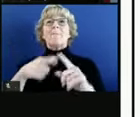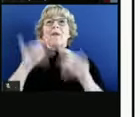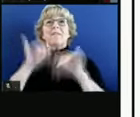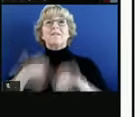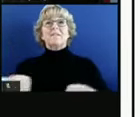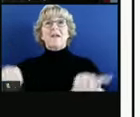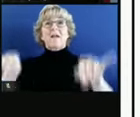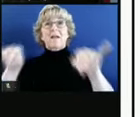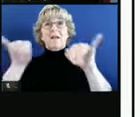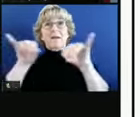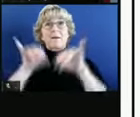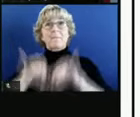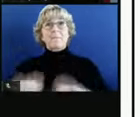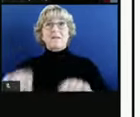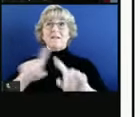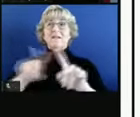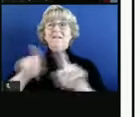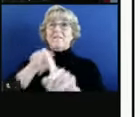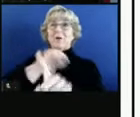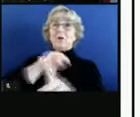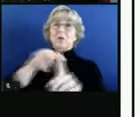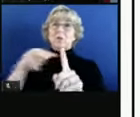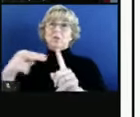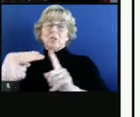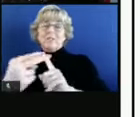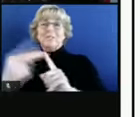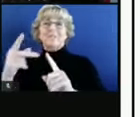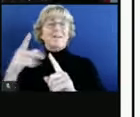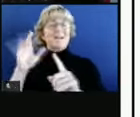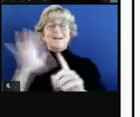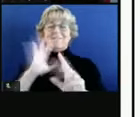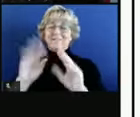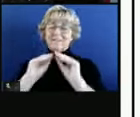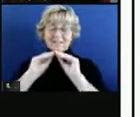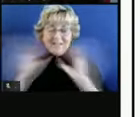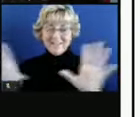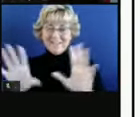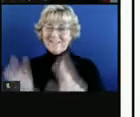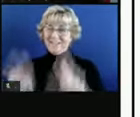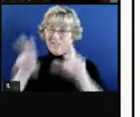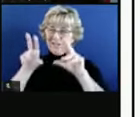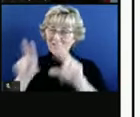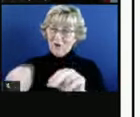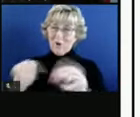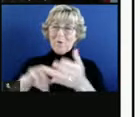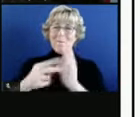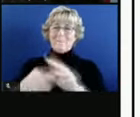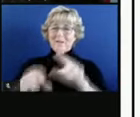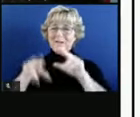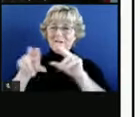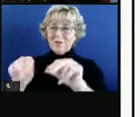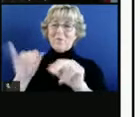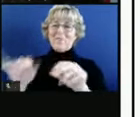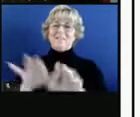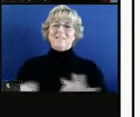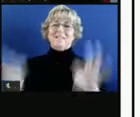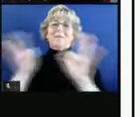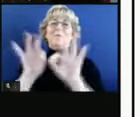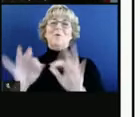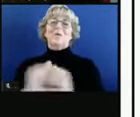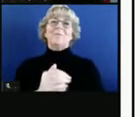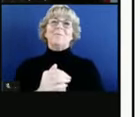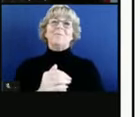subject a few different ways and just being really clear that the no is a no and it's important. And